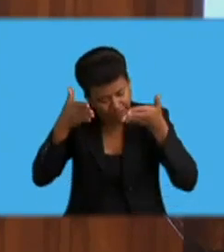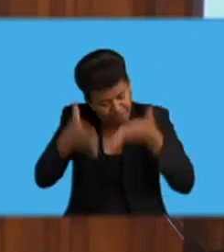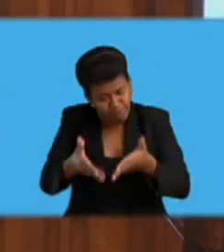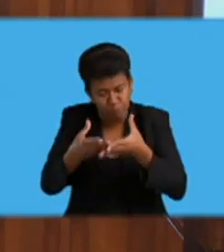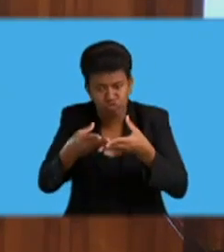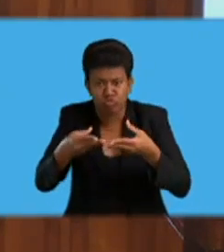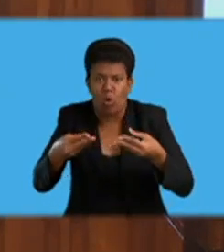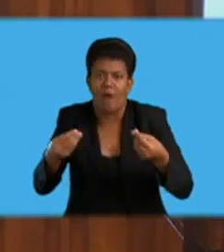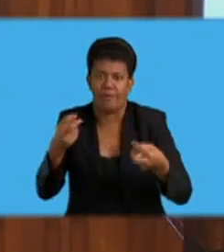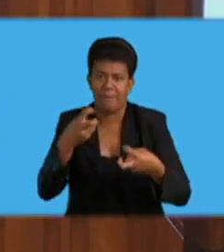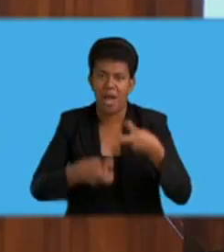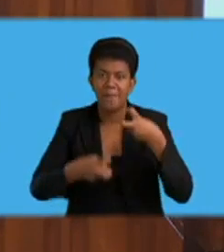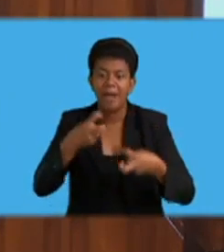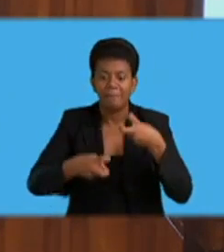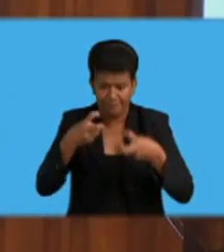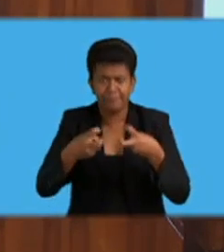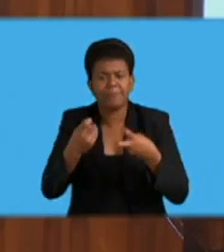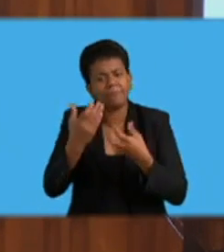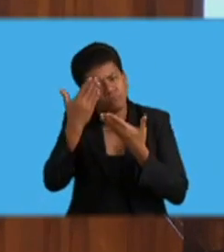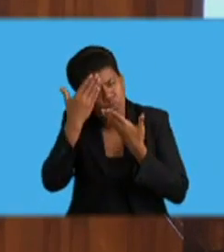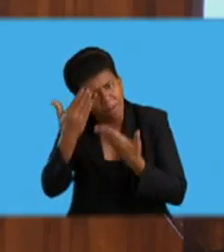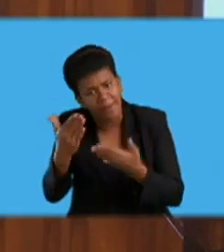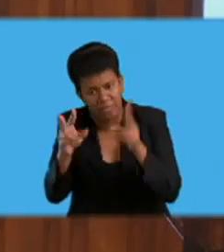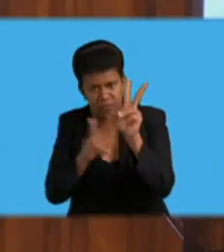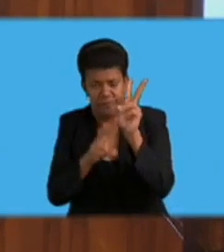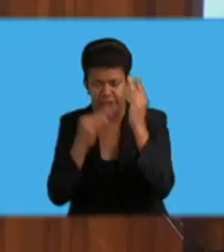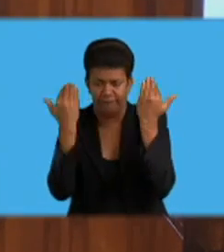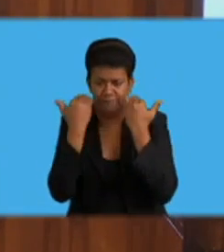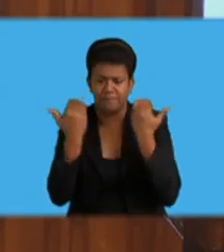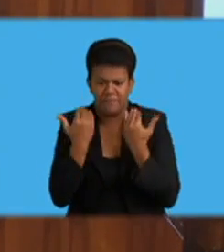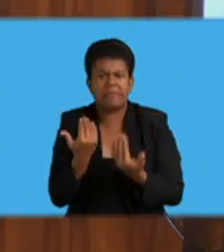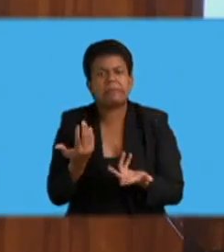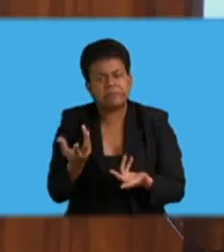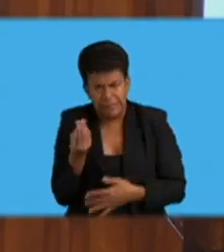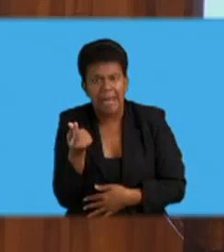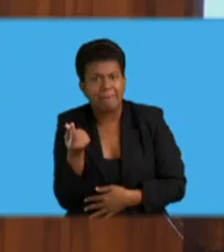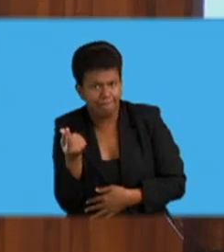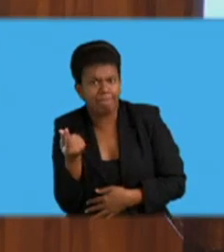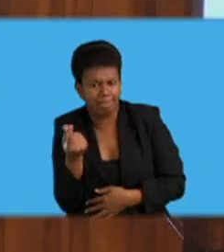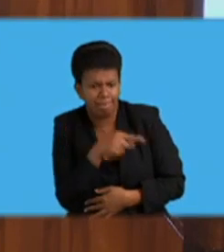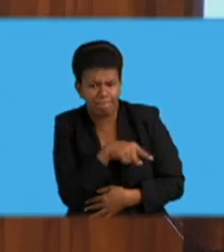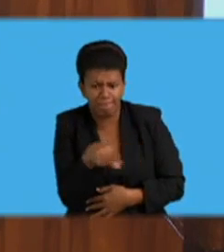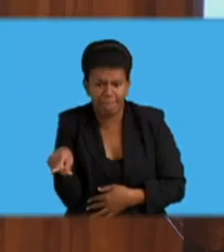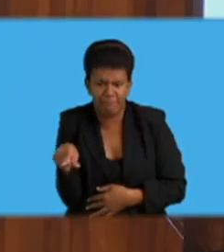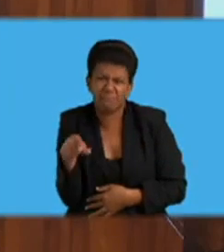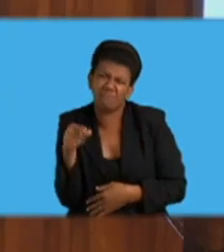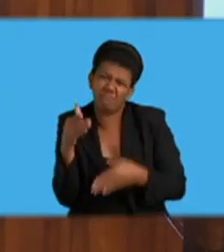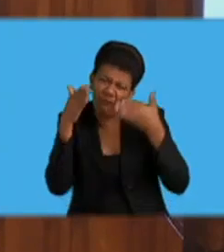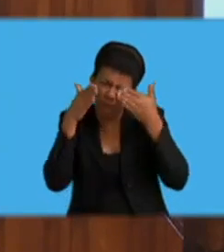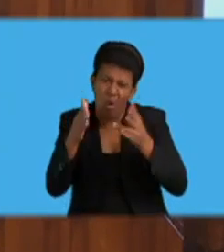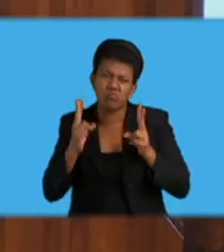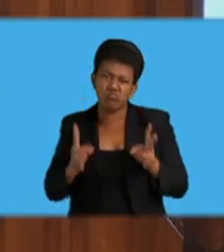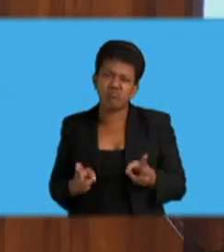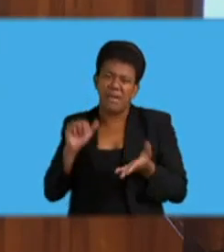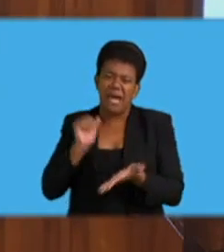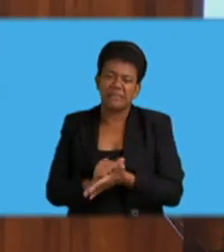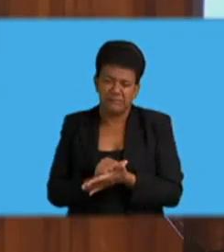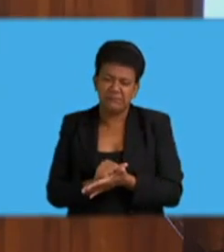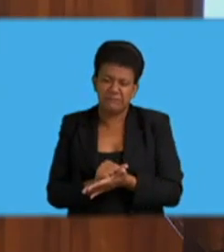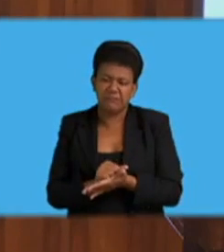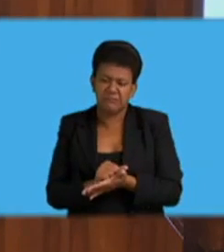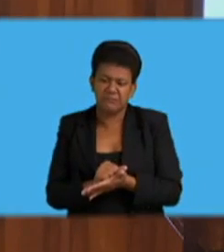Deputy Speaker, I understand that to some the issue is about human rights and the right to do as